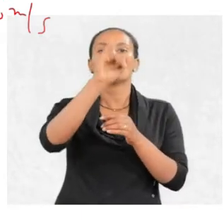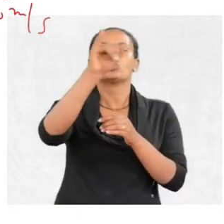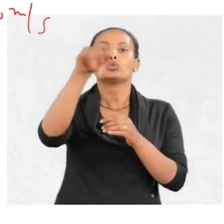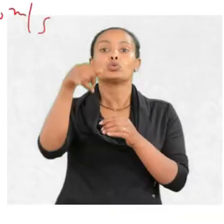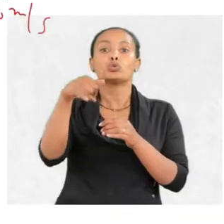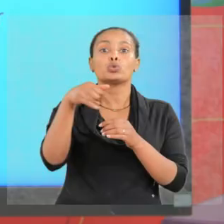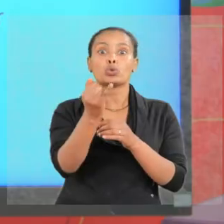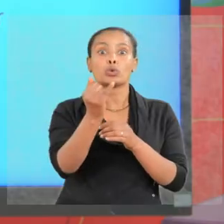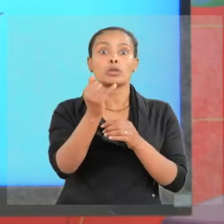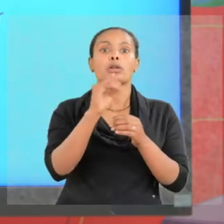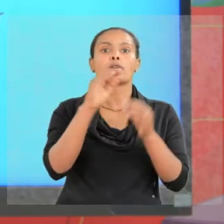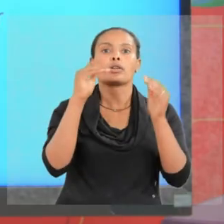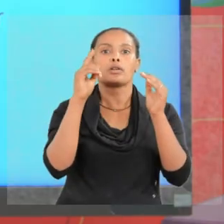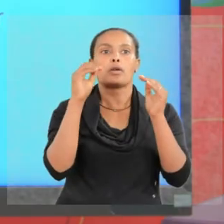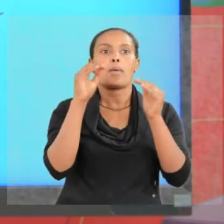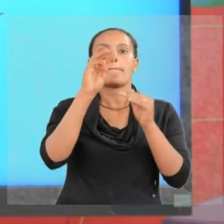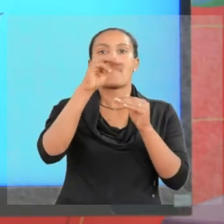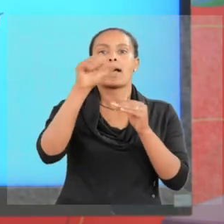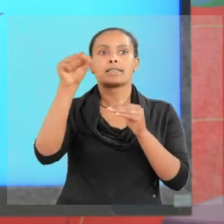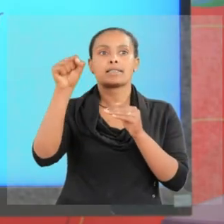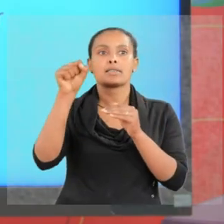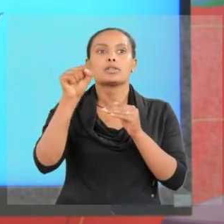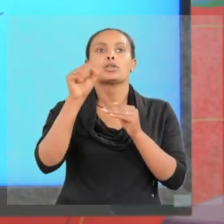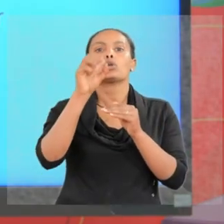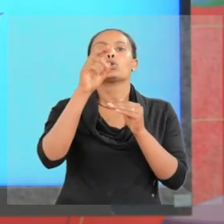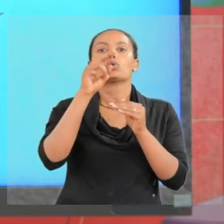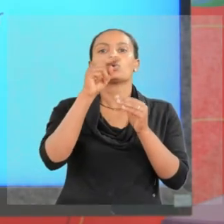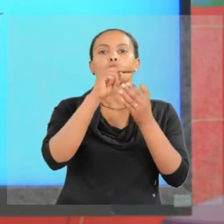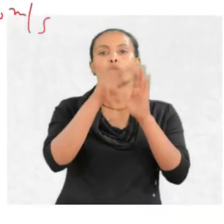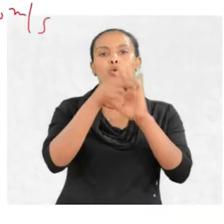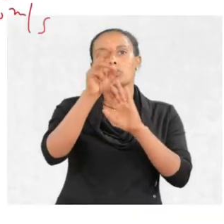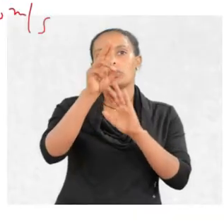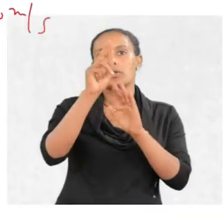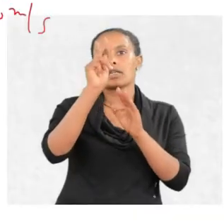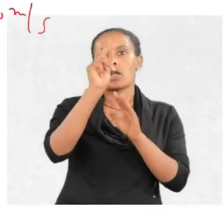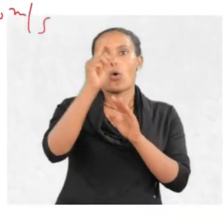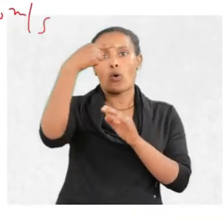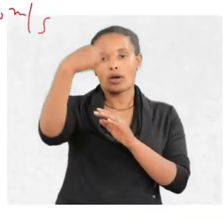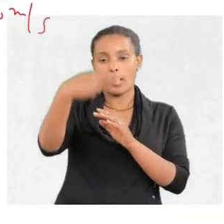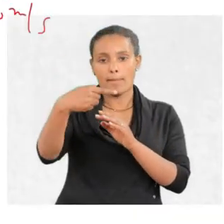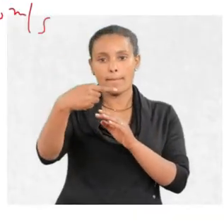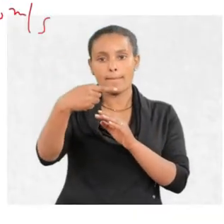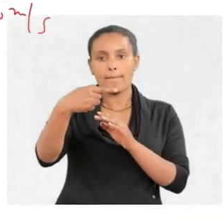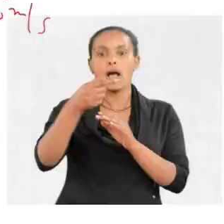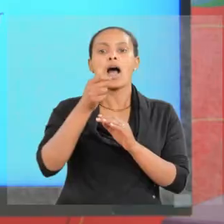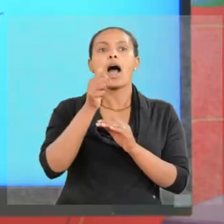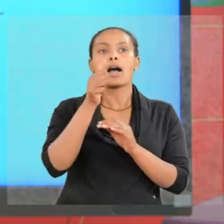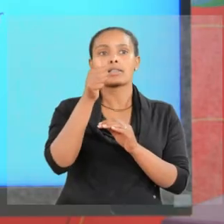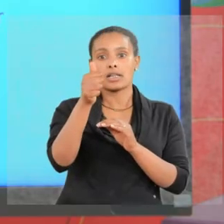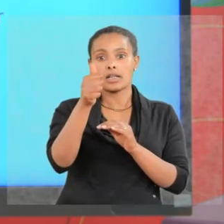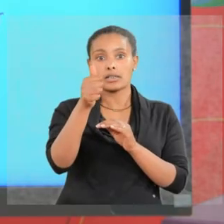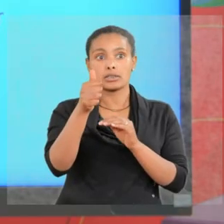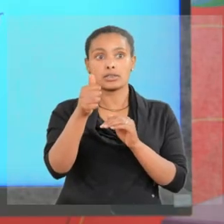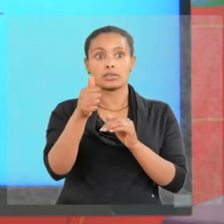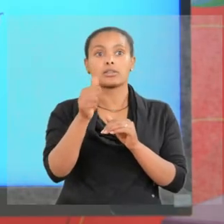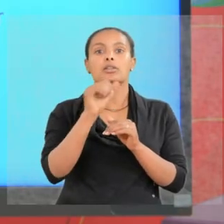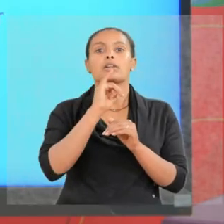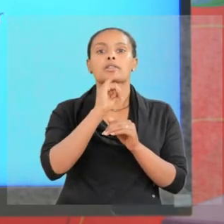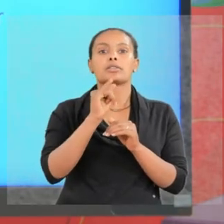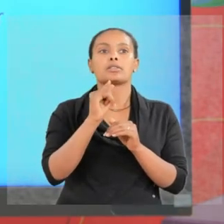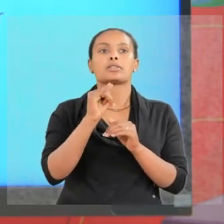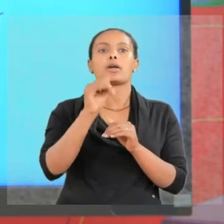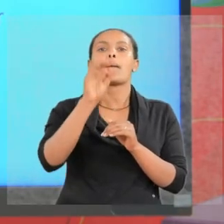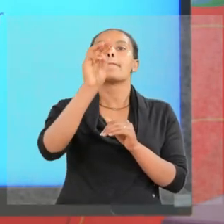one joule equal mass, unit is kilogram, kilogram. Acceleration, its unit is